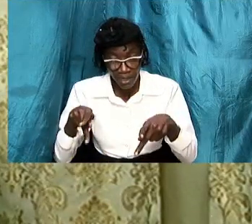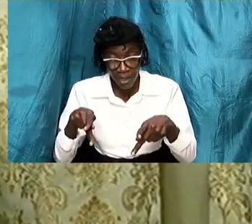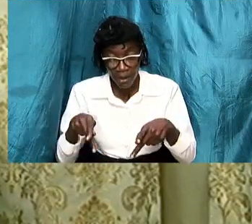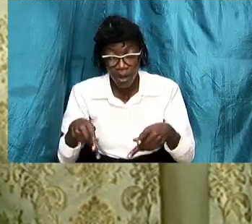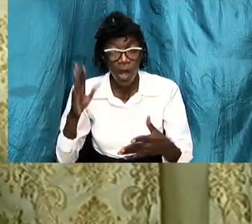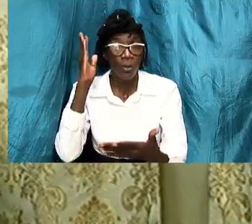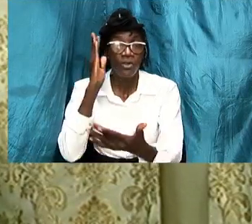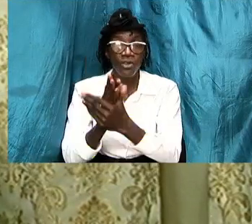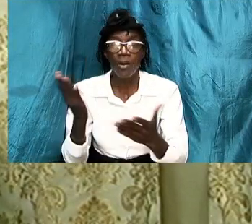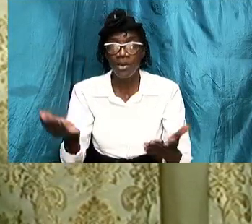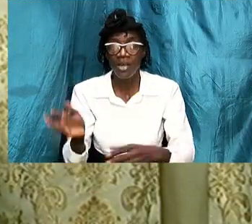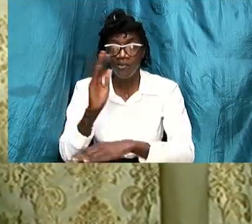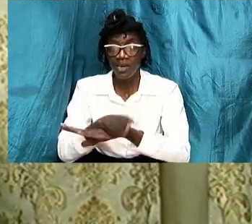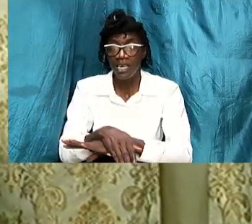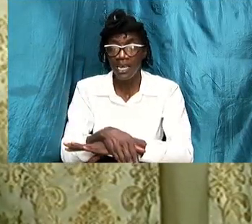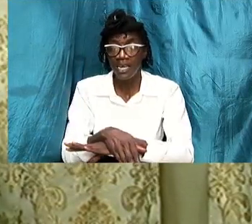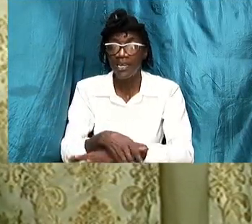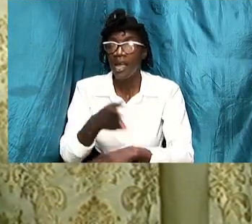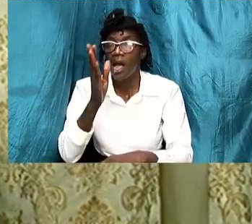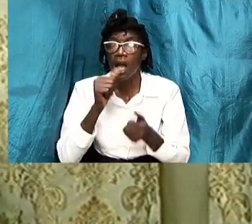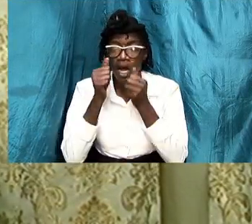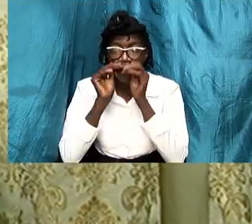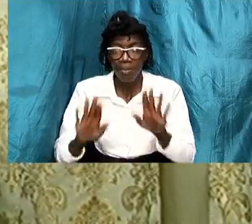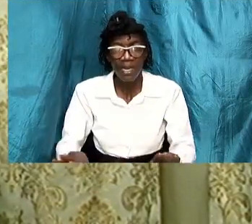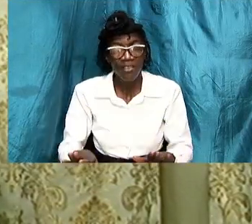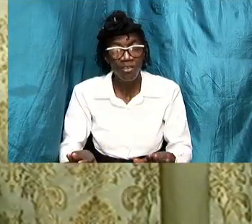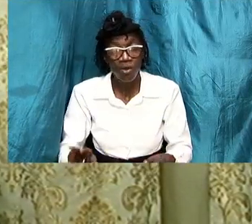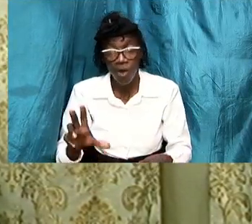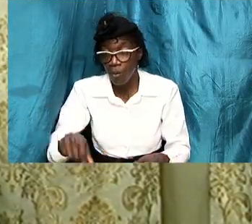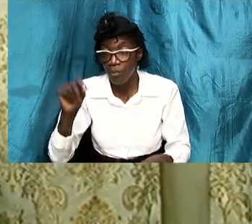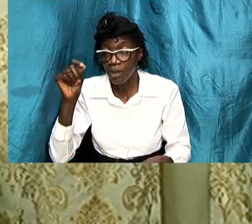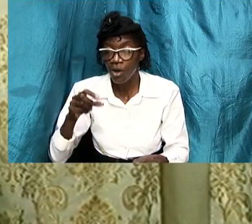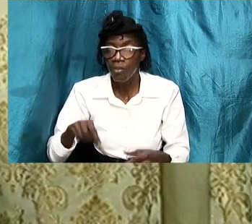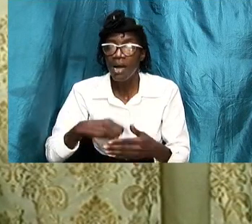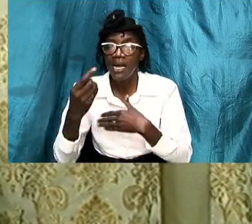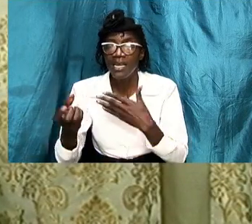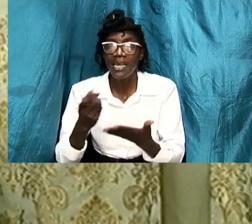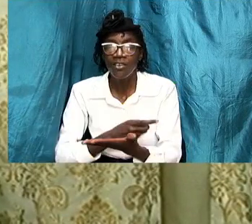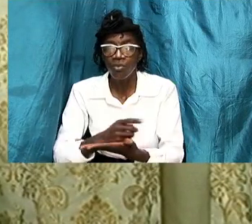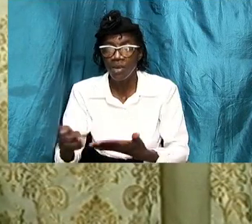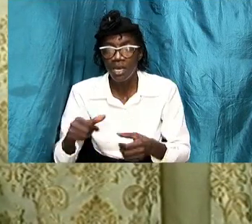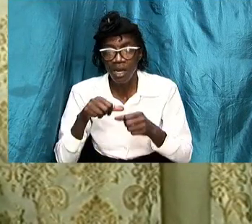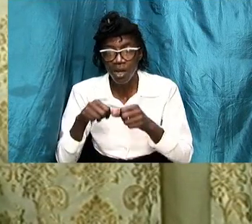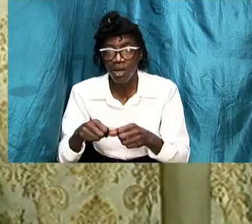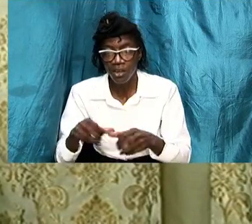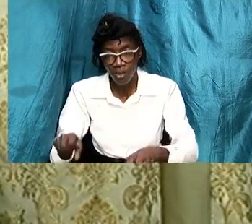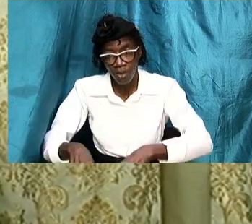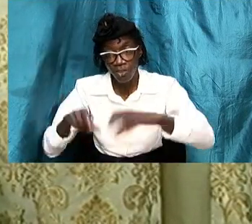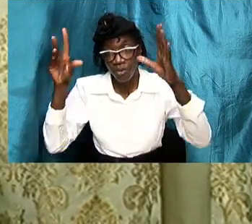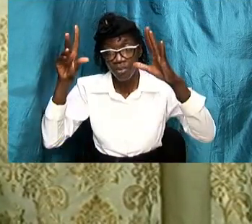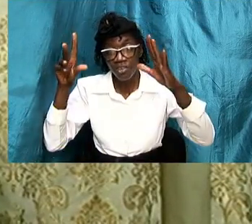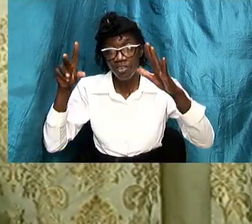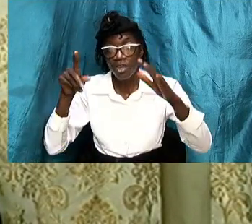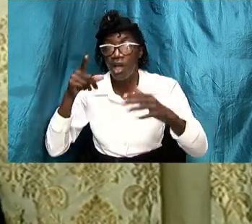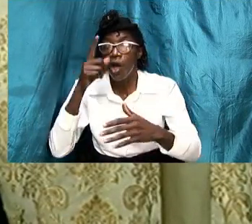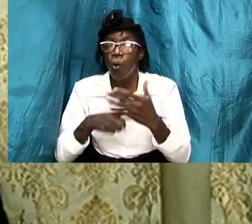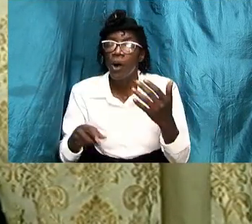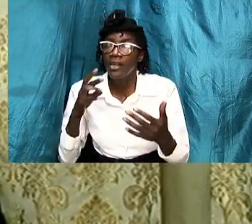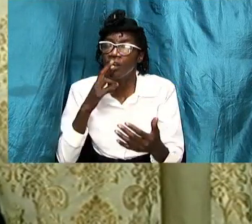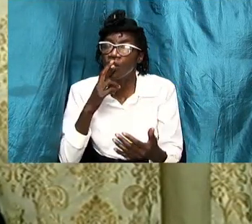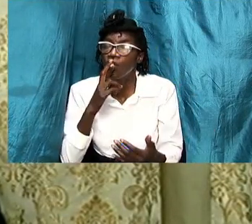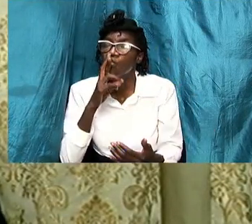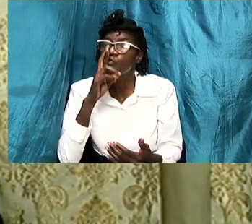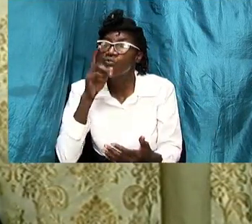god's willing we pick up next week and we continue with submission and what it really means and how we can